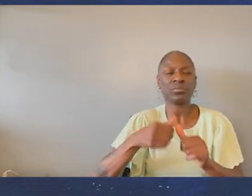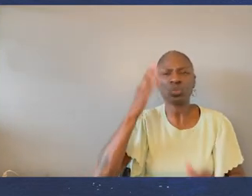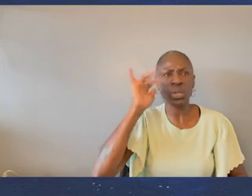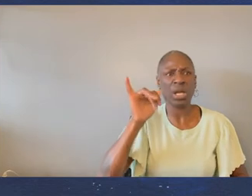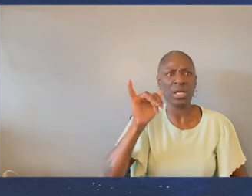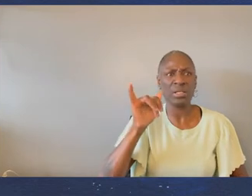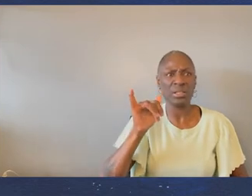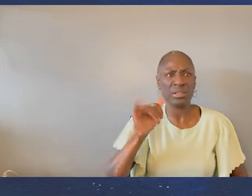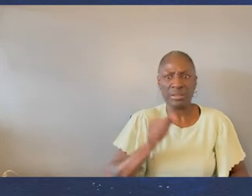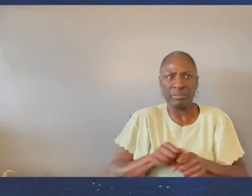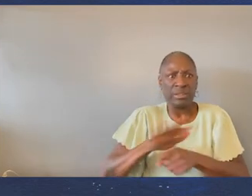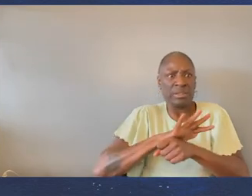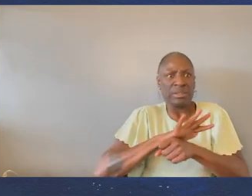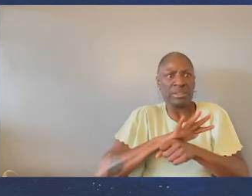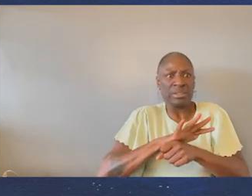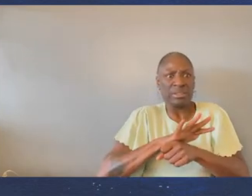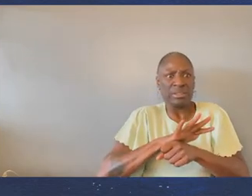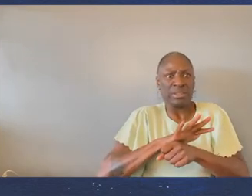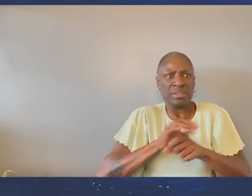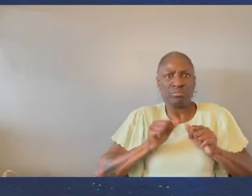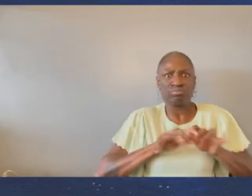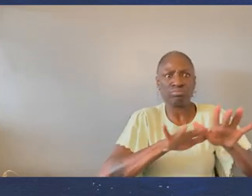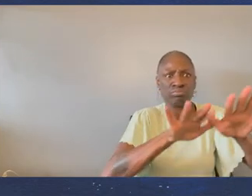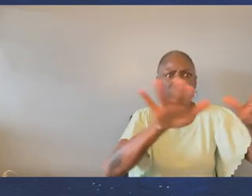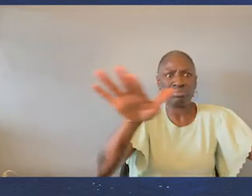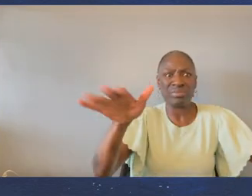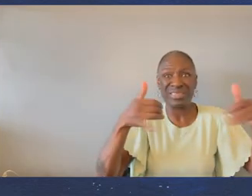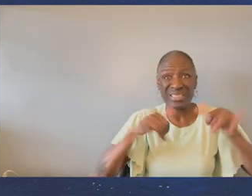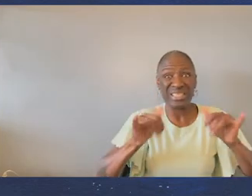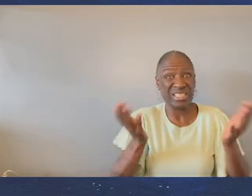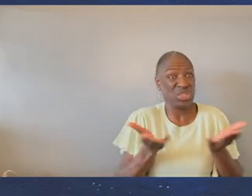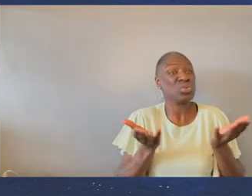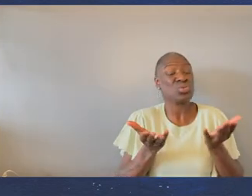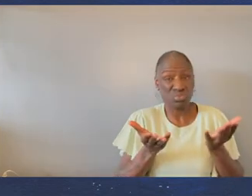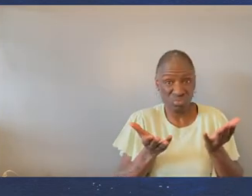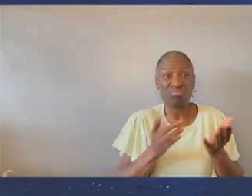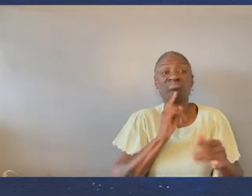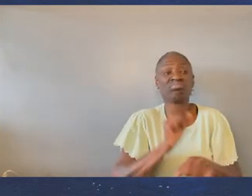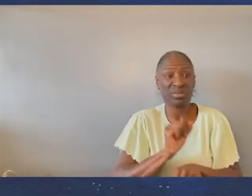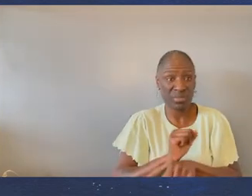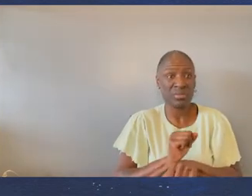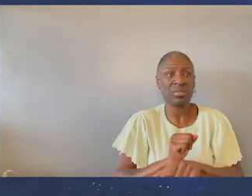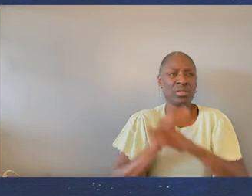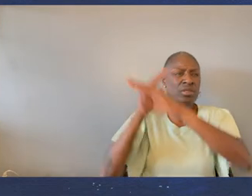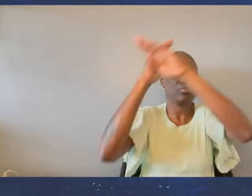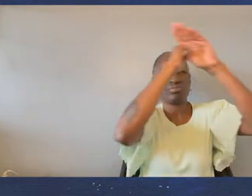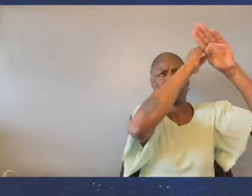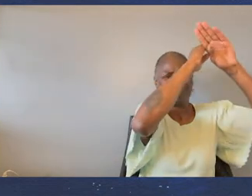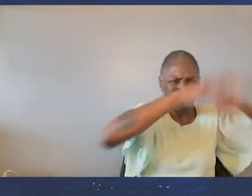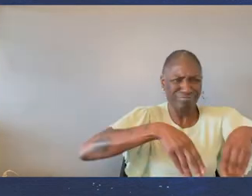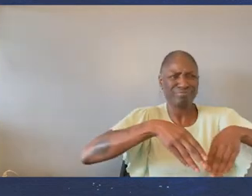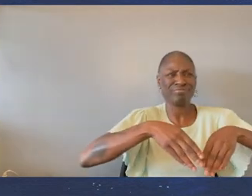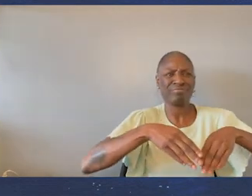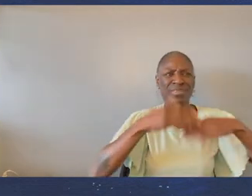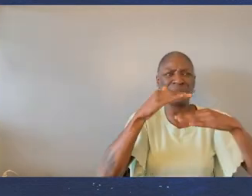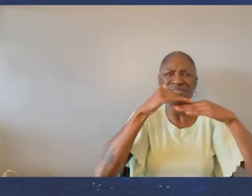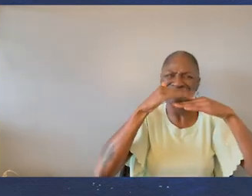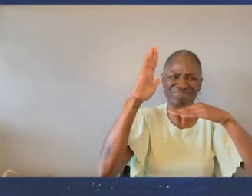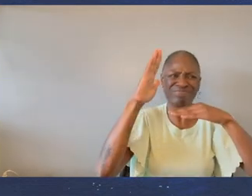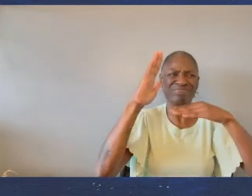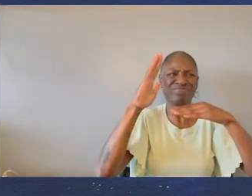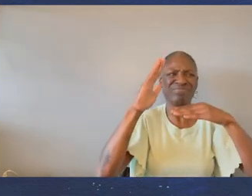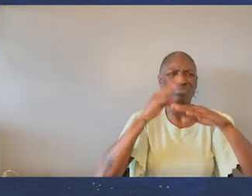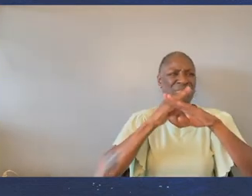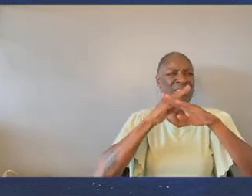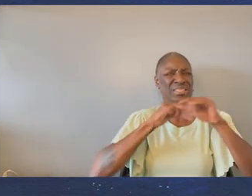of, you know, the simple fact that a pandemic is still raging, although restrictions are being